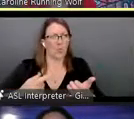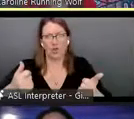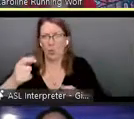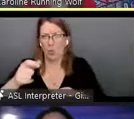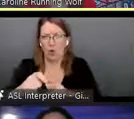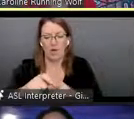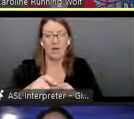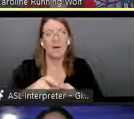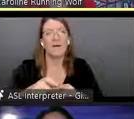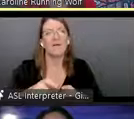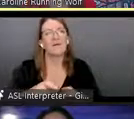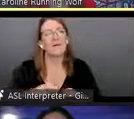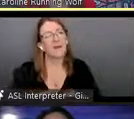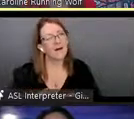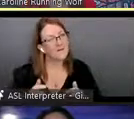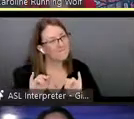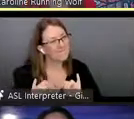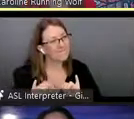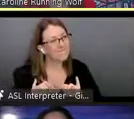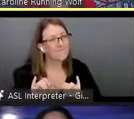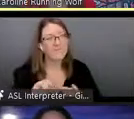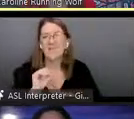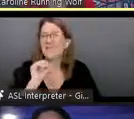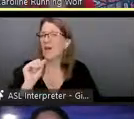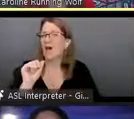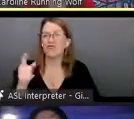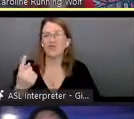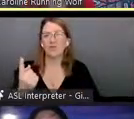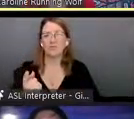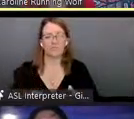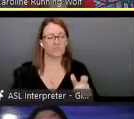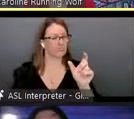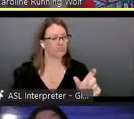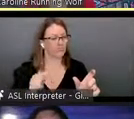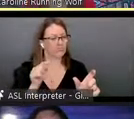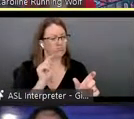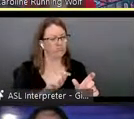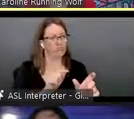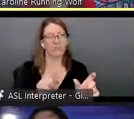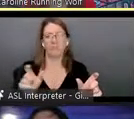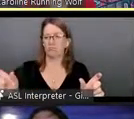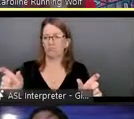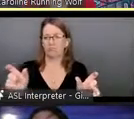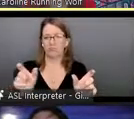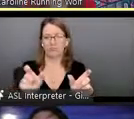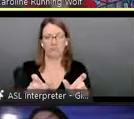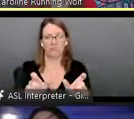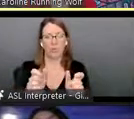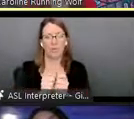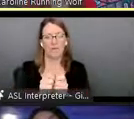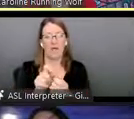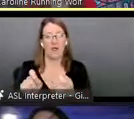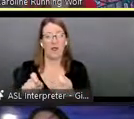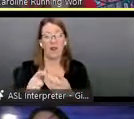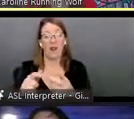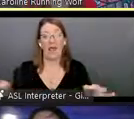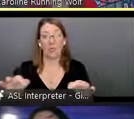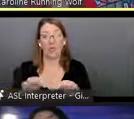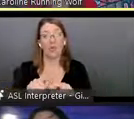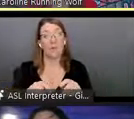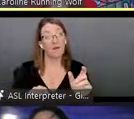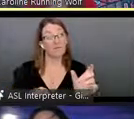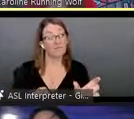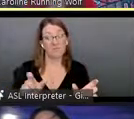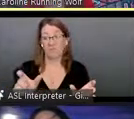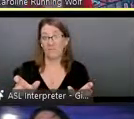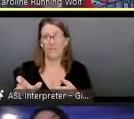it's not just a location of this is the location of a language but maybe even this is the location